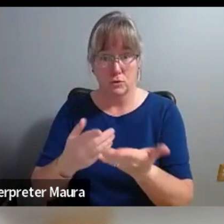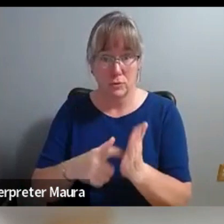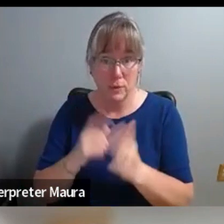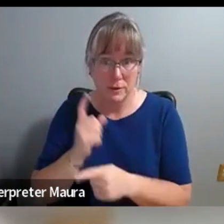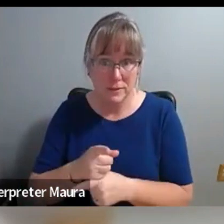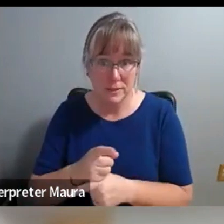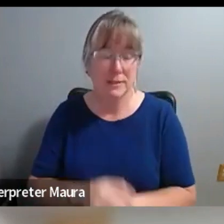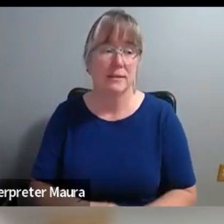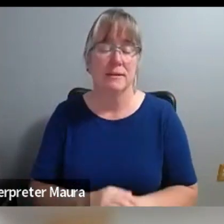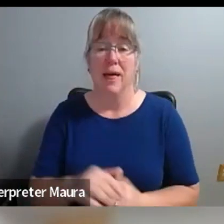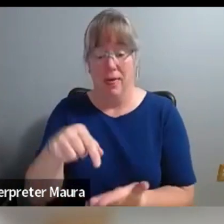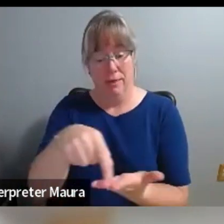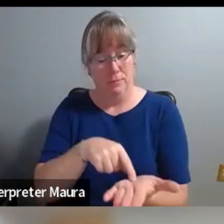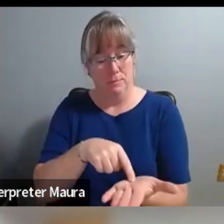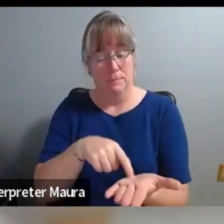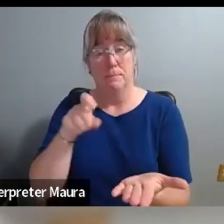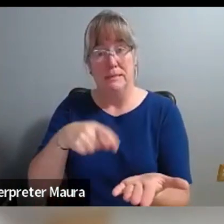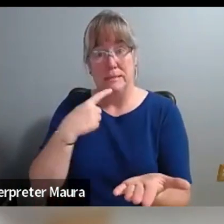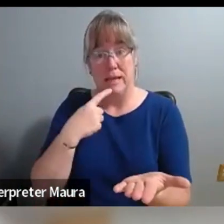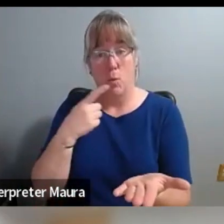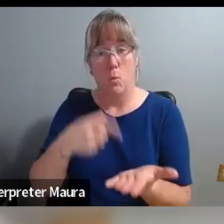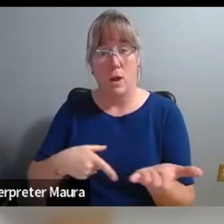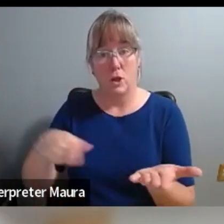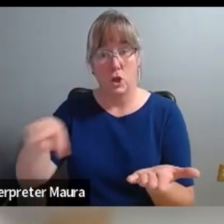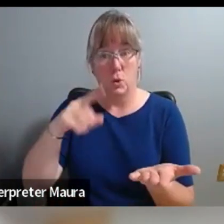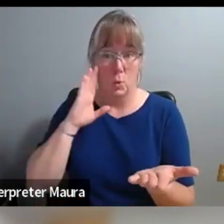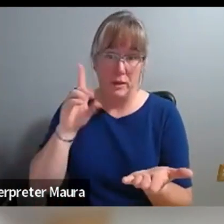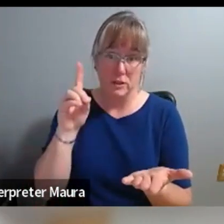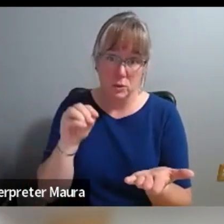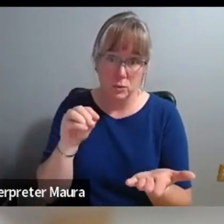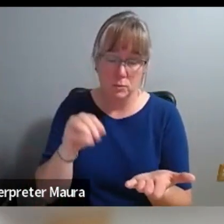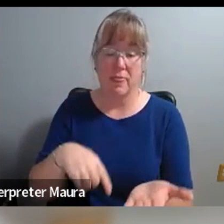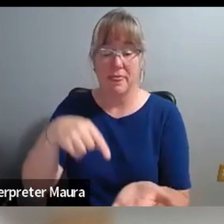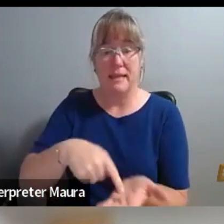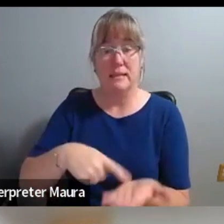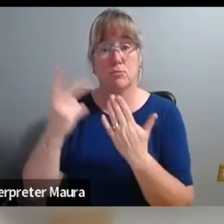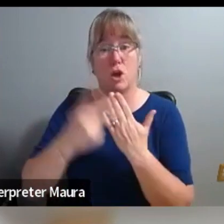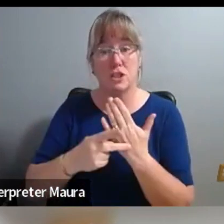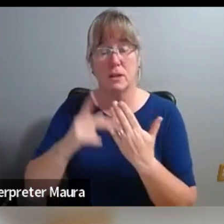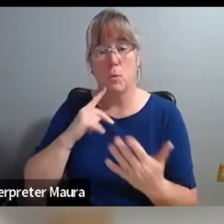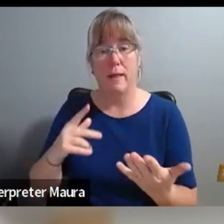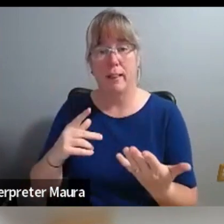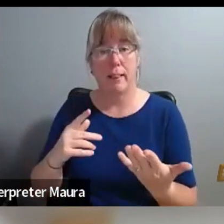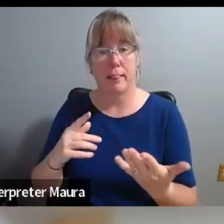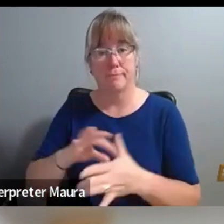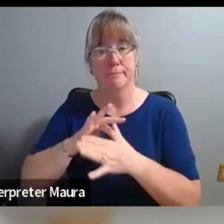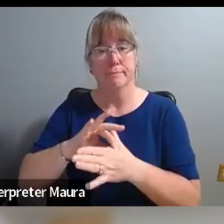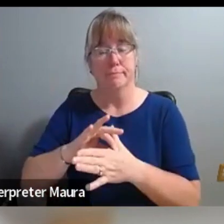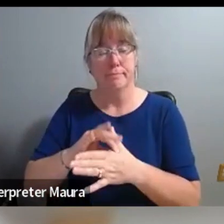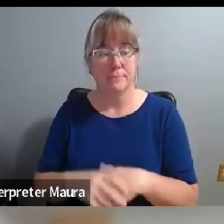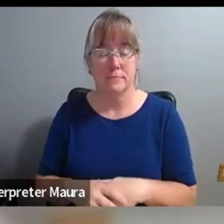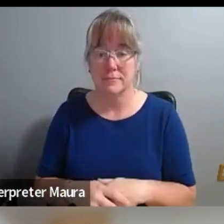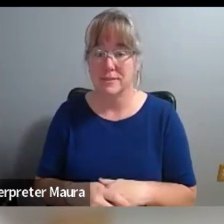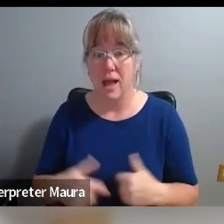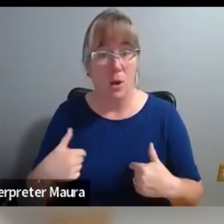you're going to do, right? What exactly is this going to cover? And we hadn't, we, you know, we